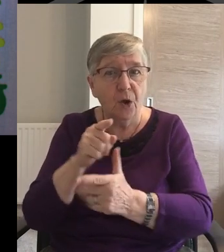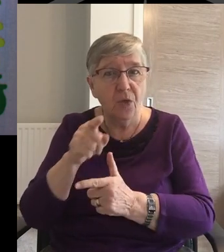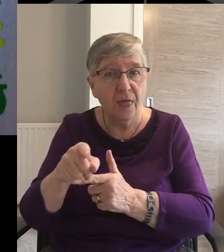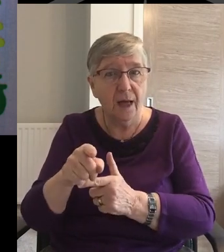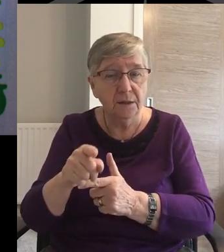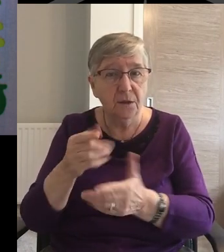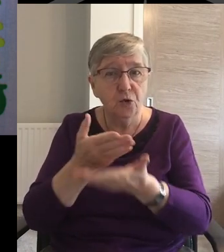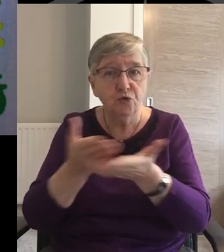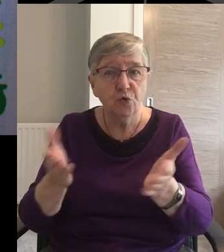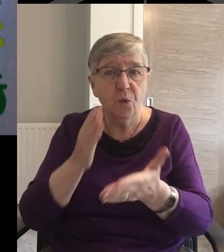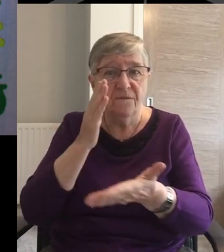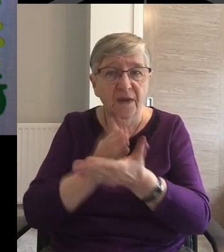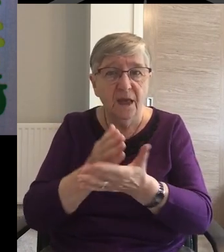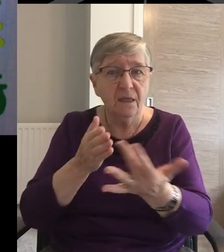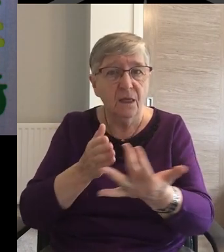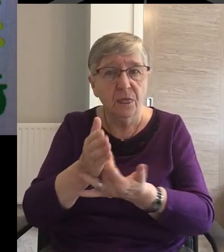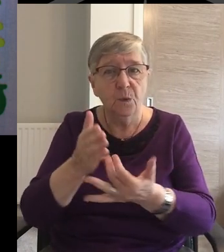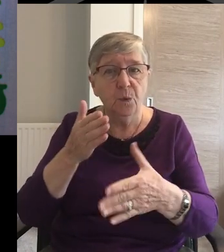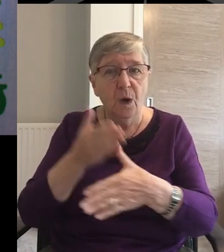your actions